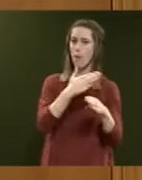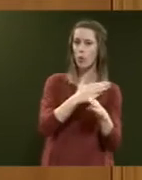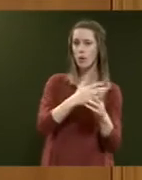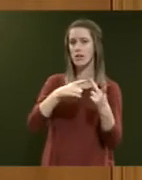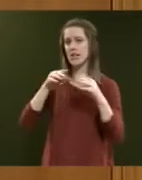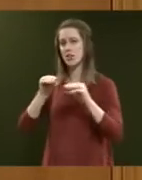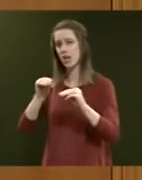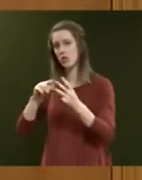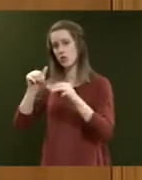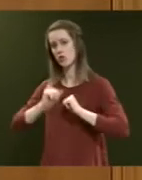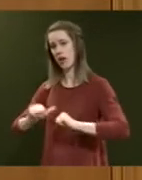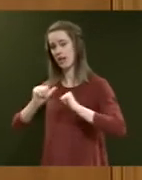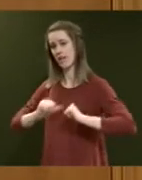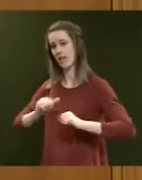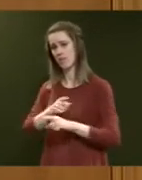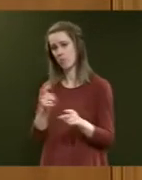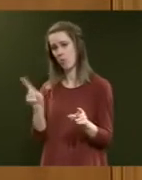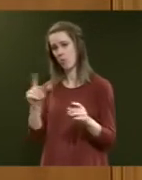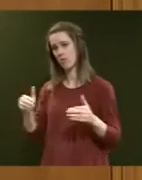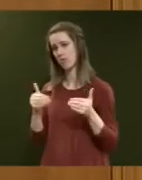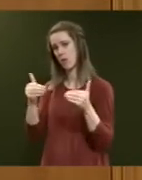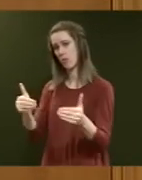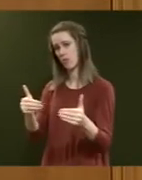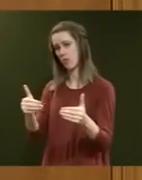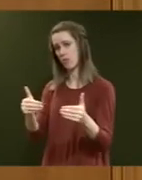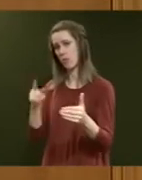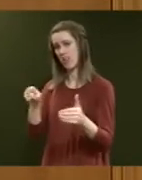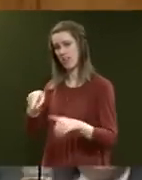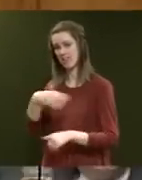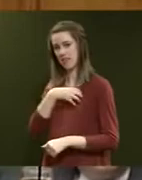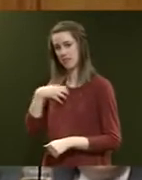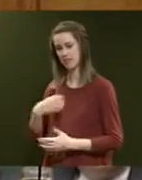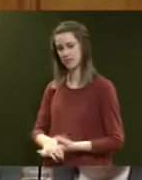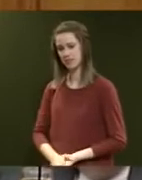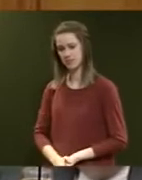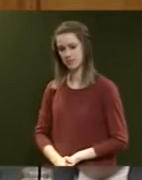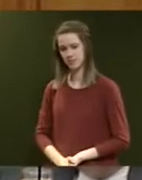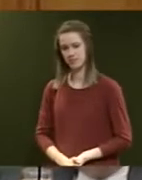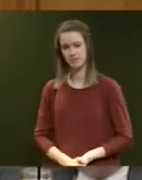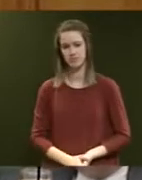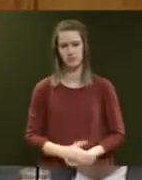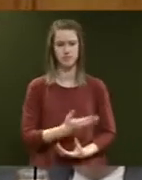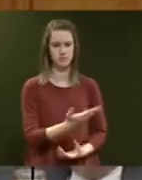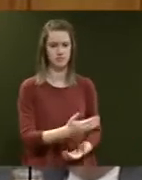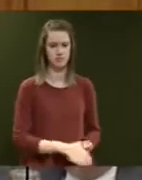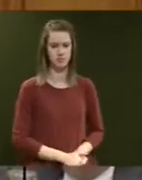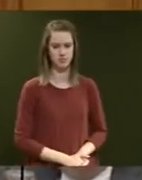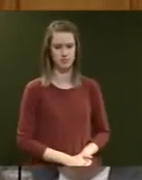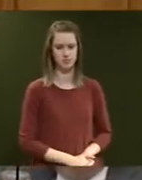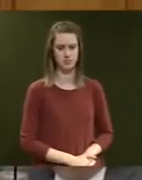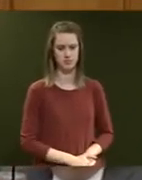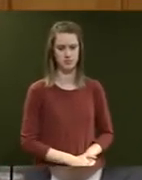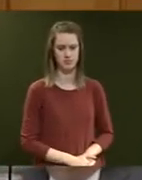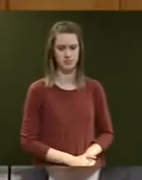education or training, are making under this Coalition Government? Mr Speaker. The Honourable Willie Jackson. Yesterday,